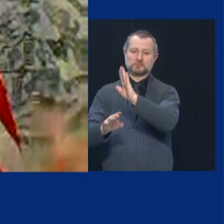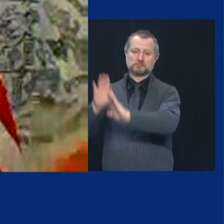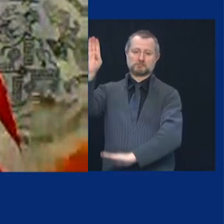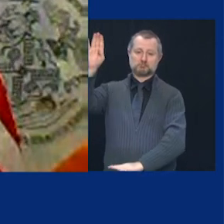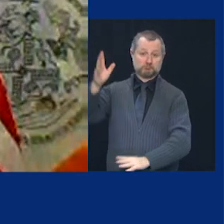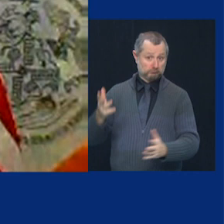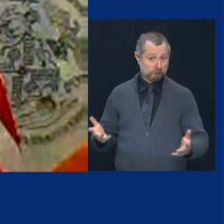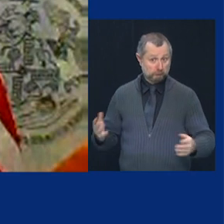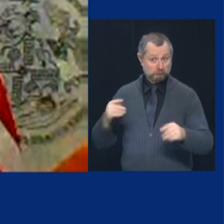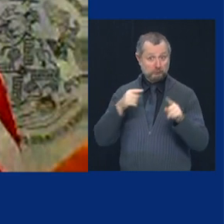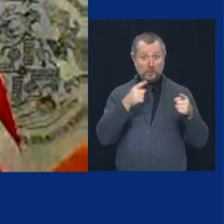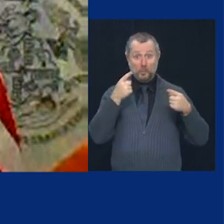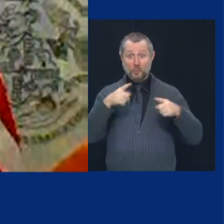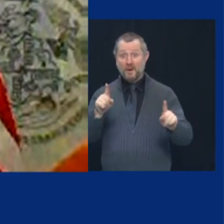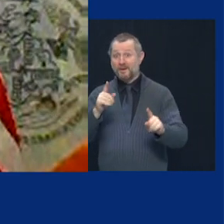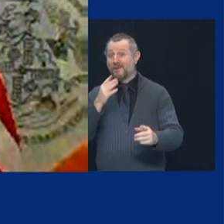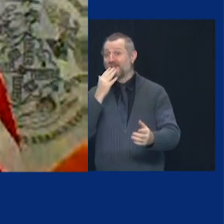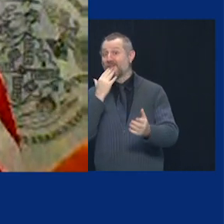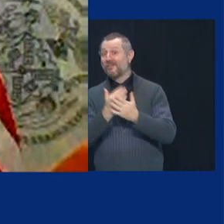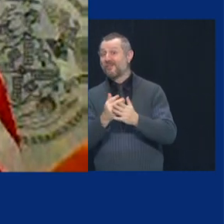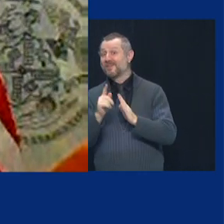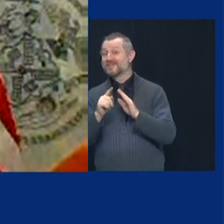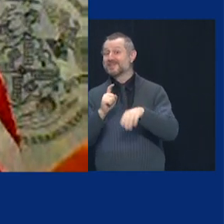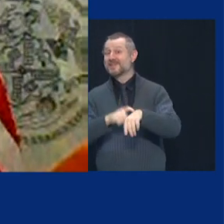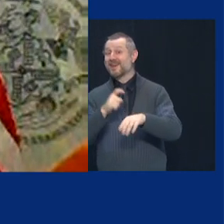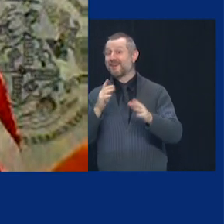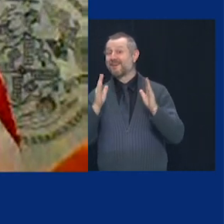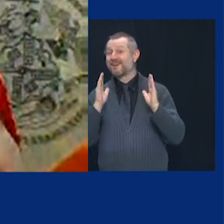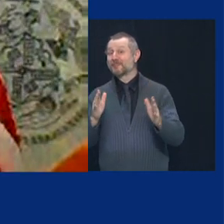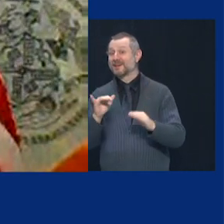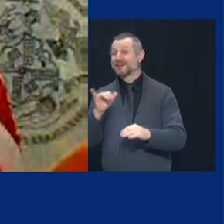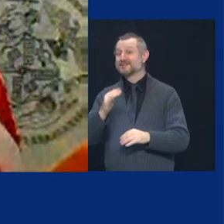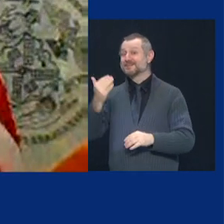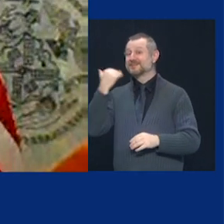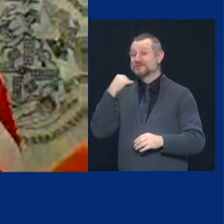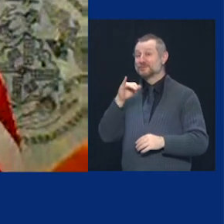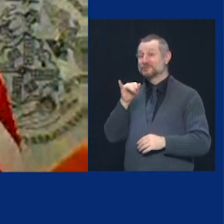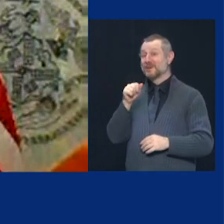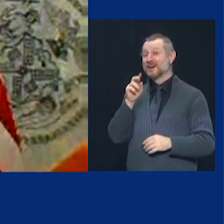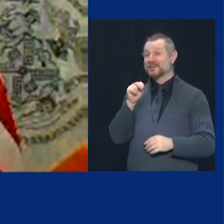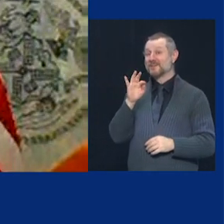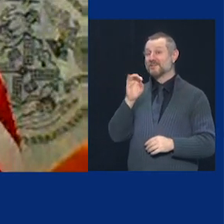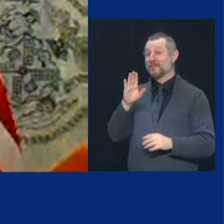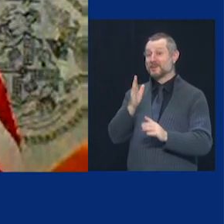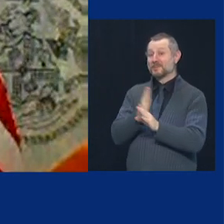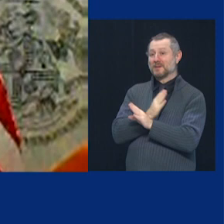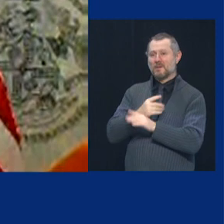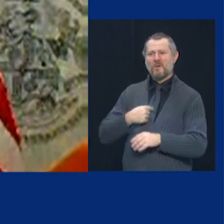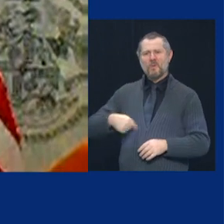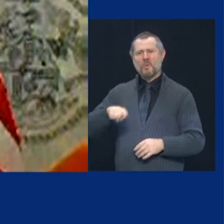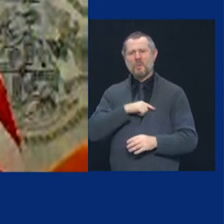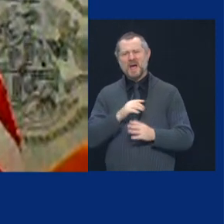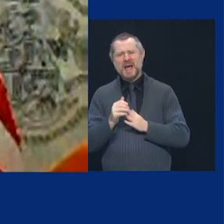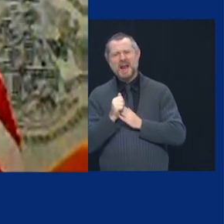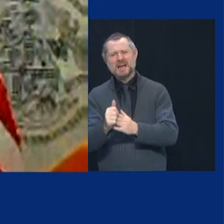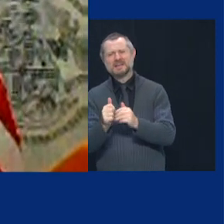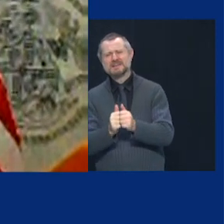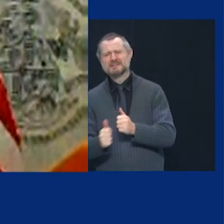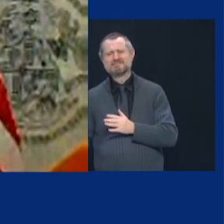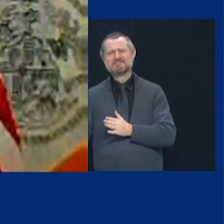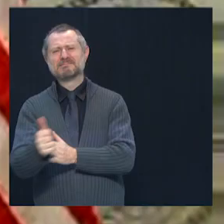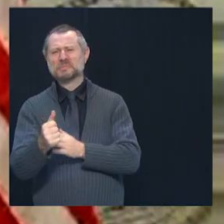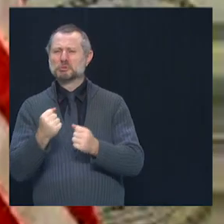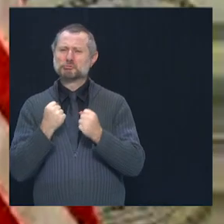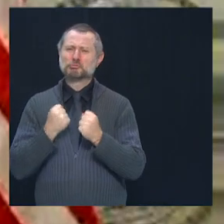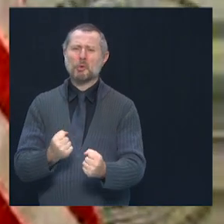those good times for as recently as january february we were leading the nation in a strong economy now